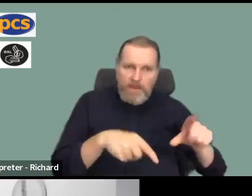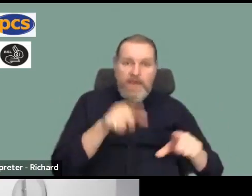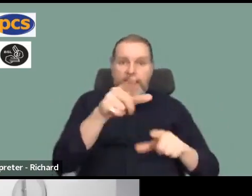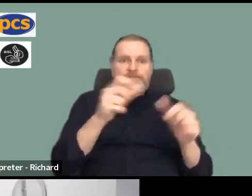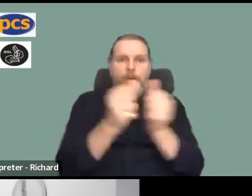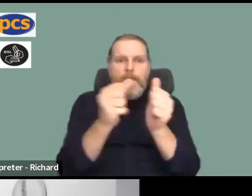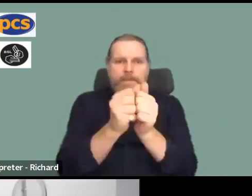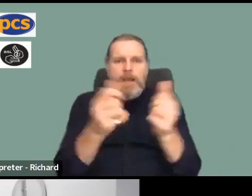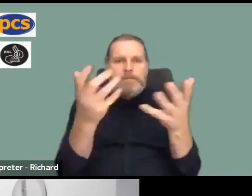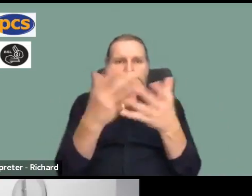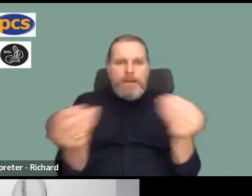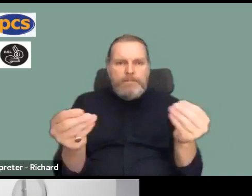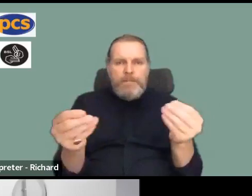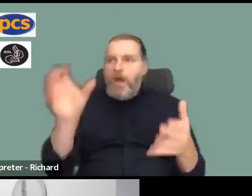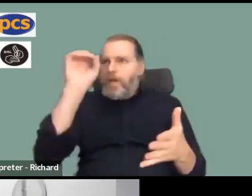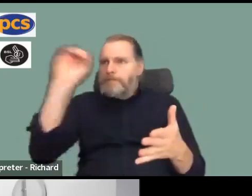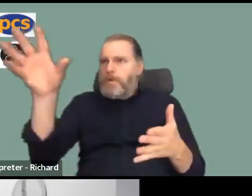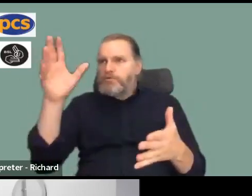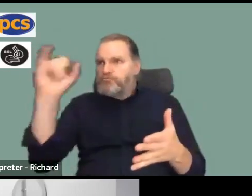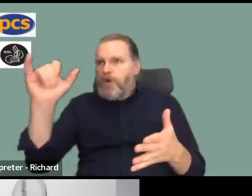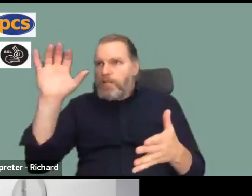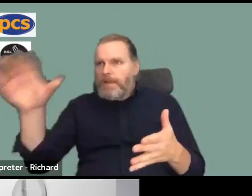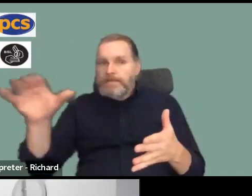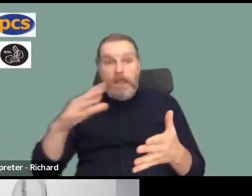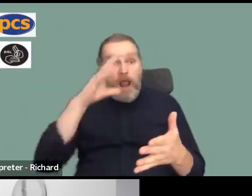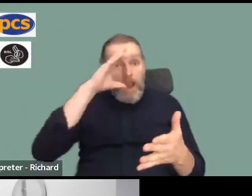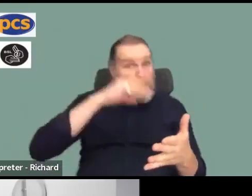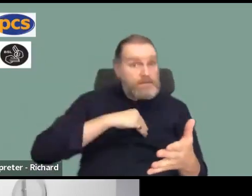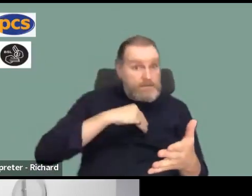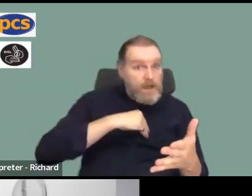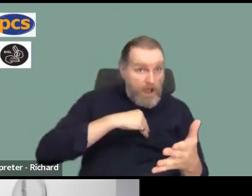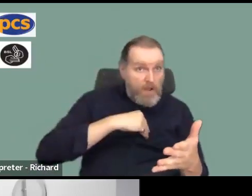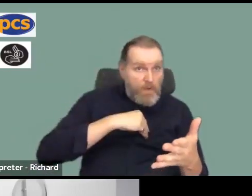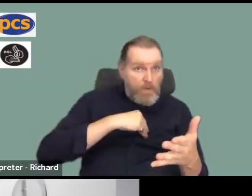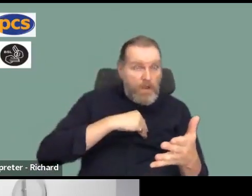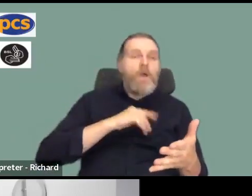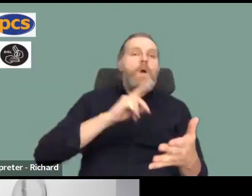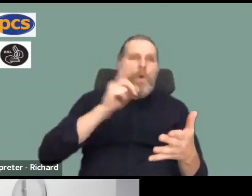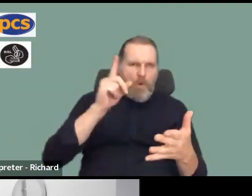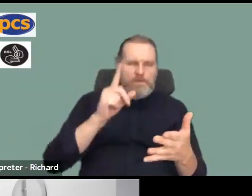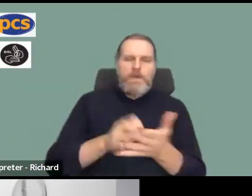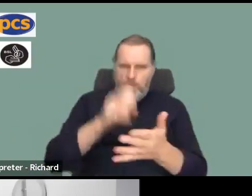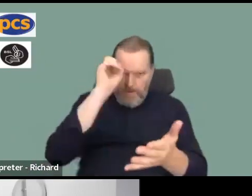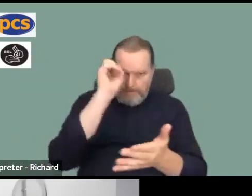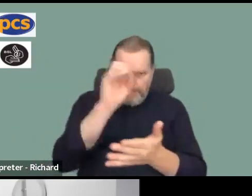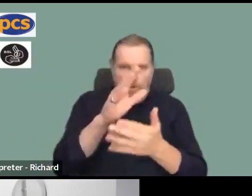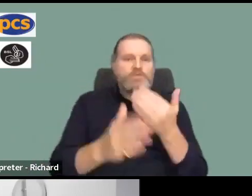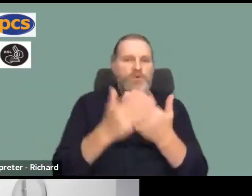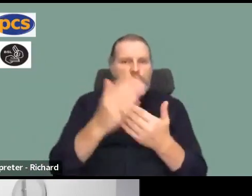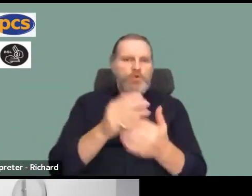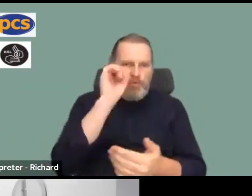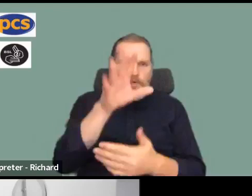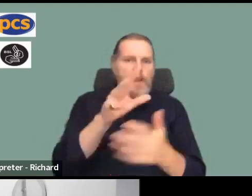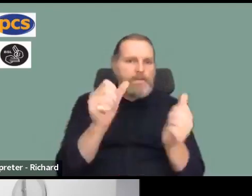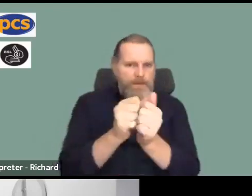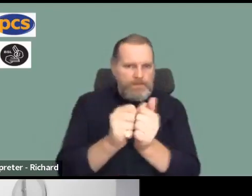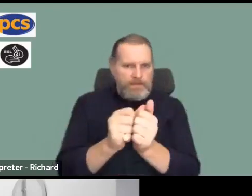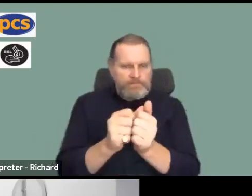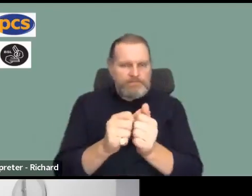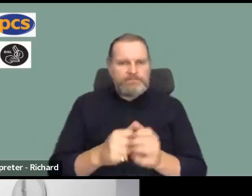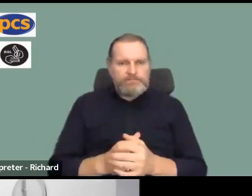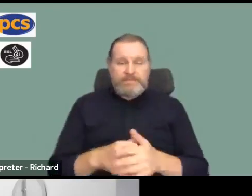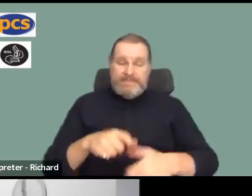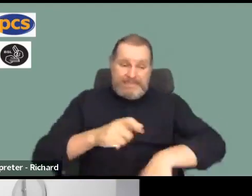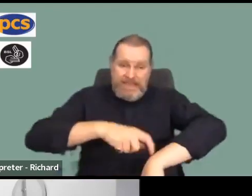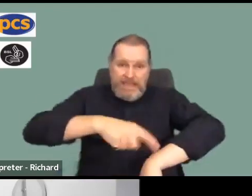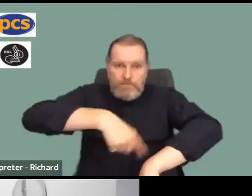or it's gone to the wrong address you have to tell us and have to order another one and we have to make arrangements to send it to you all of that